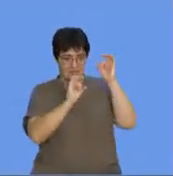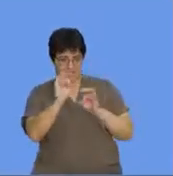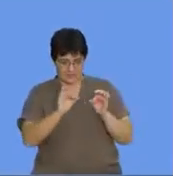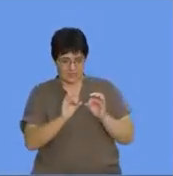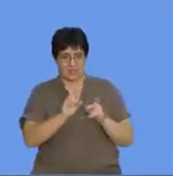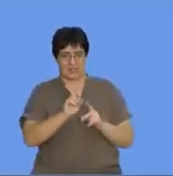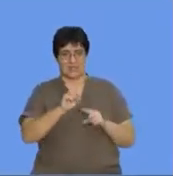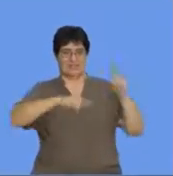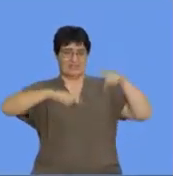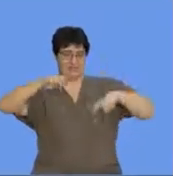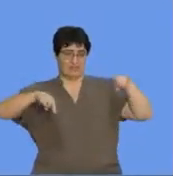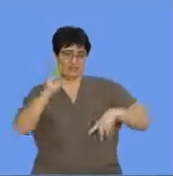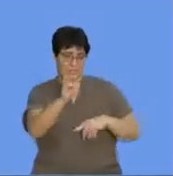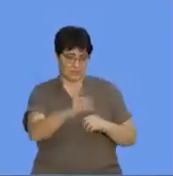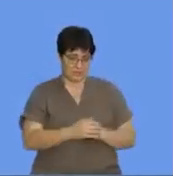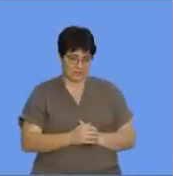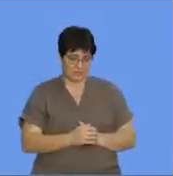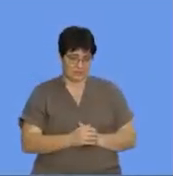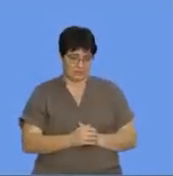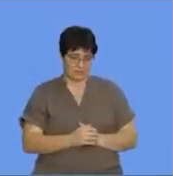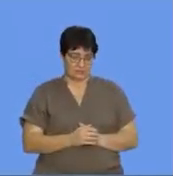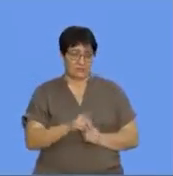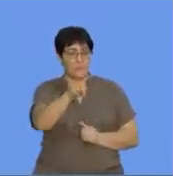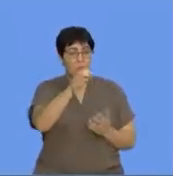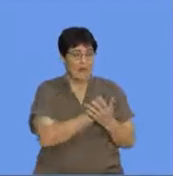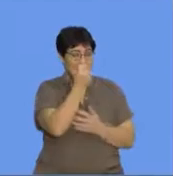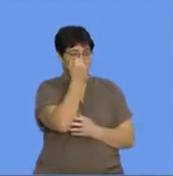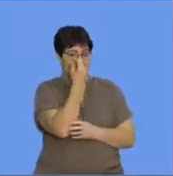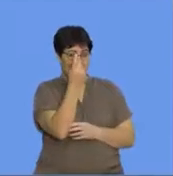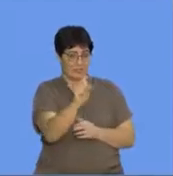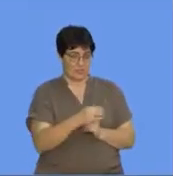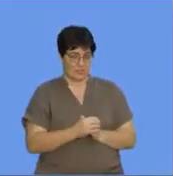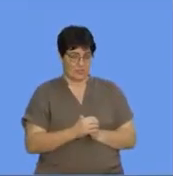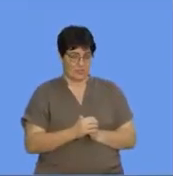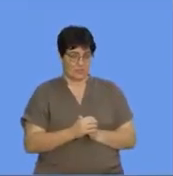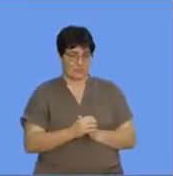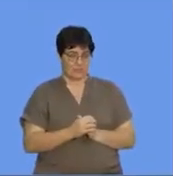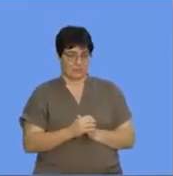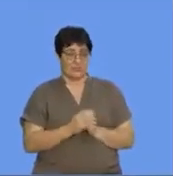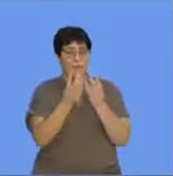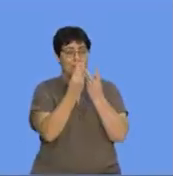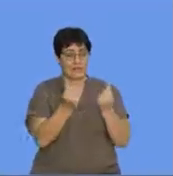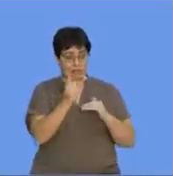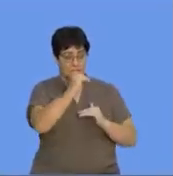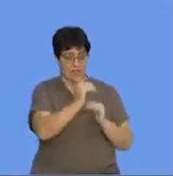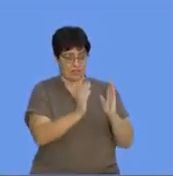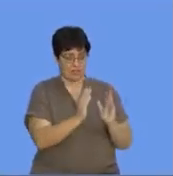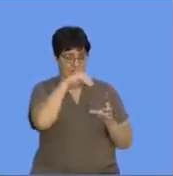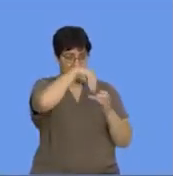Now, let's understand something which is very important. The packaging of materials would